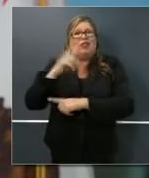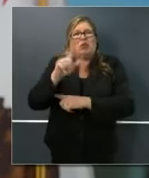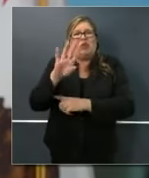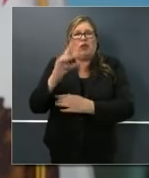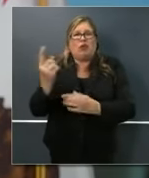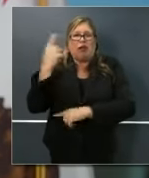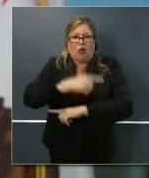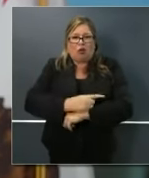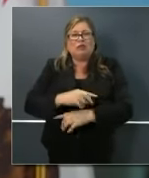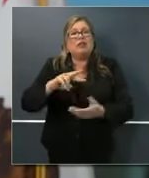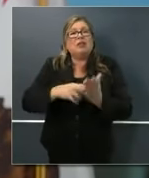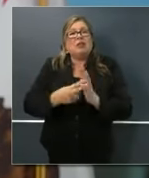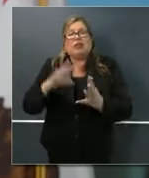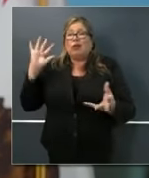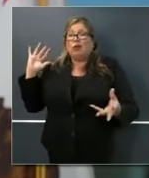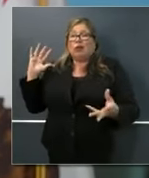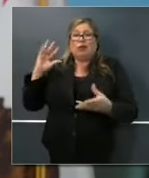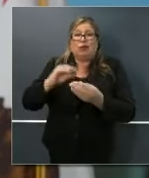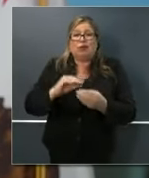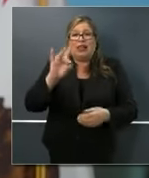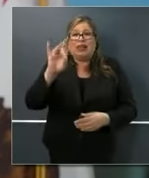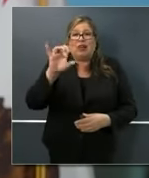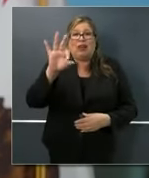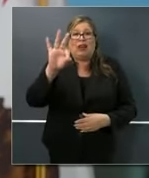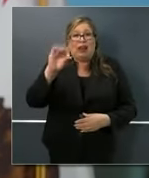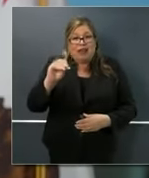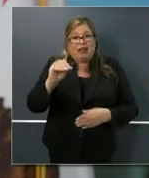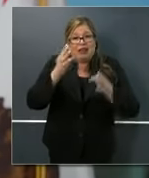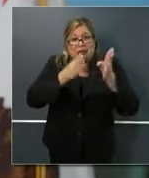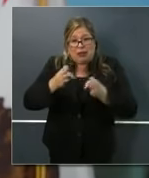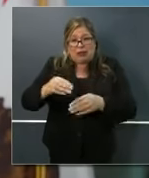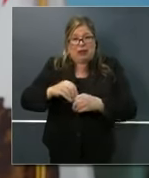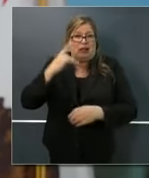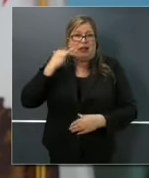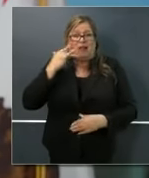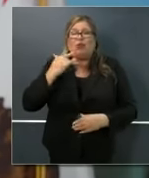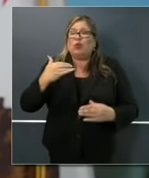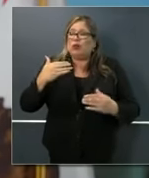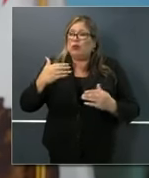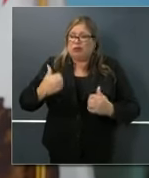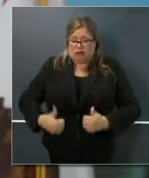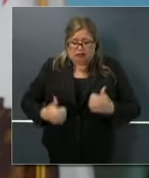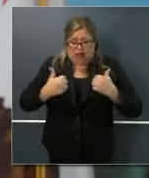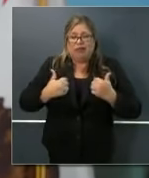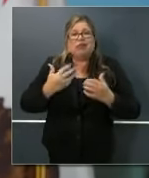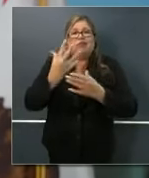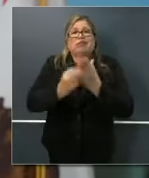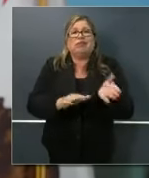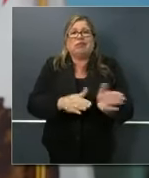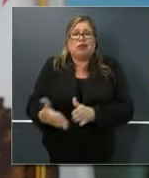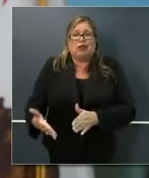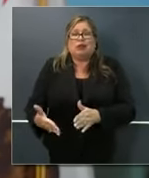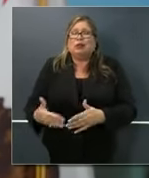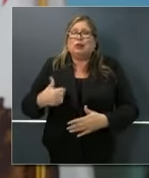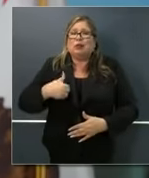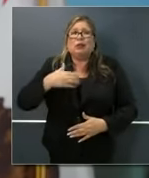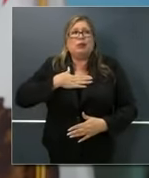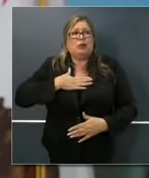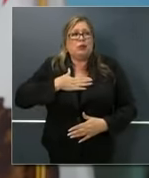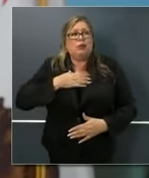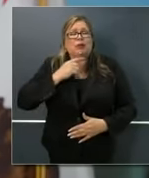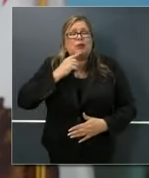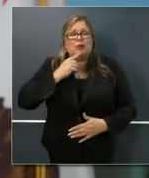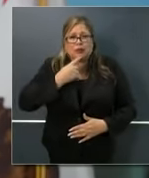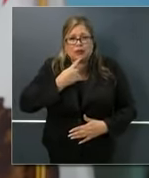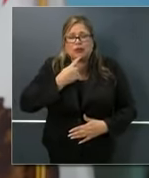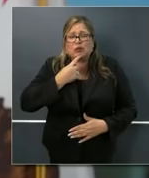have been lost since the beginning of this pandemic. It's a reminder, a very sober reminder, particularly in relationship to the announcement we made